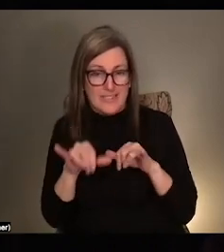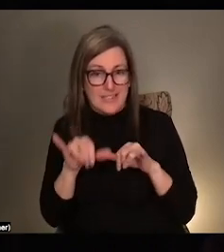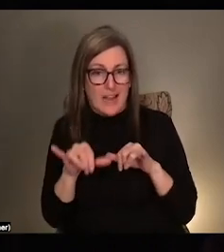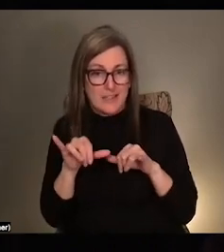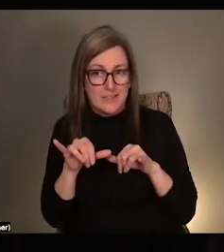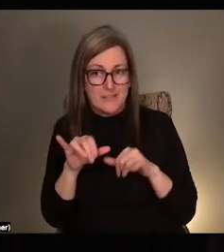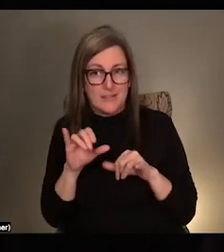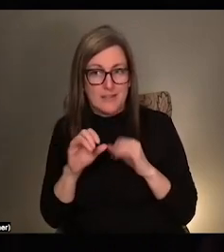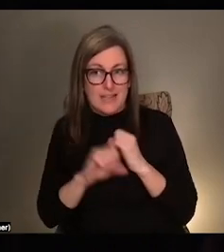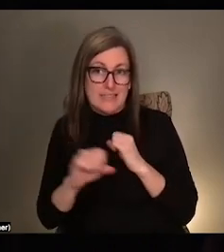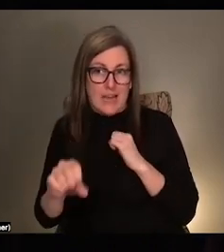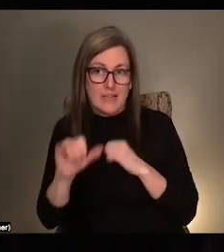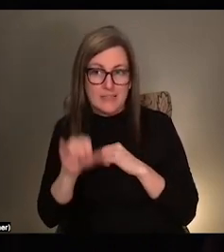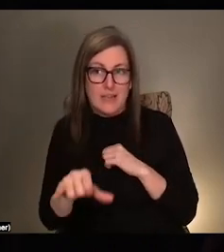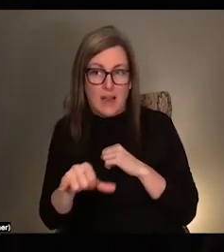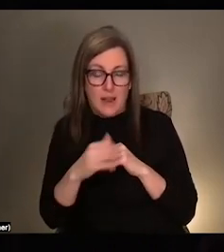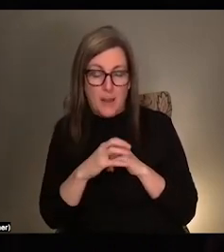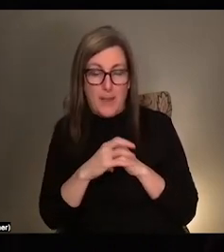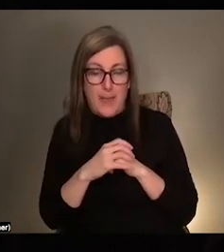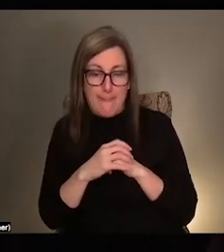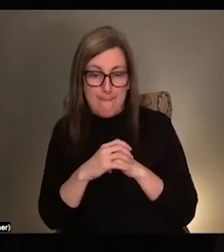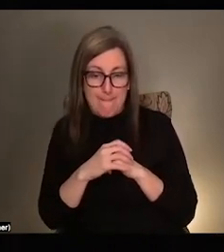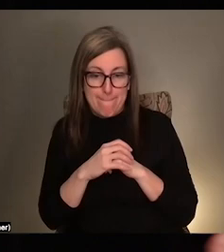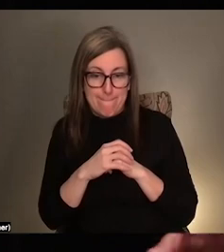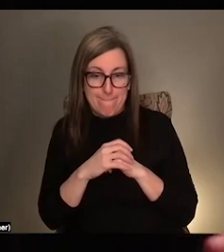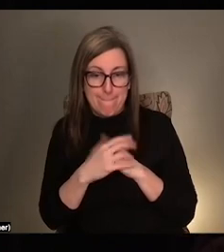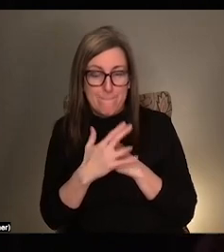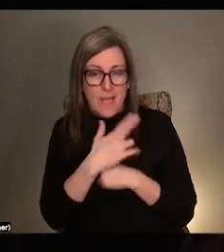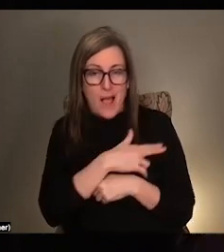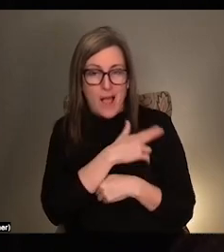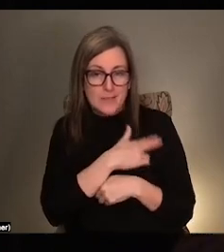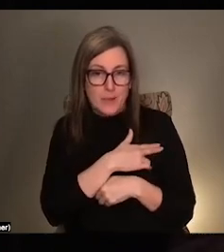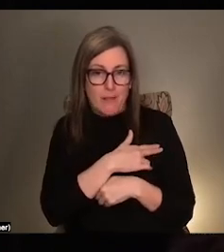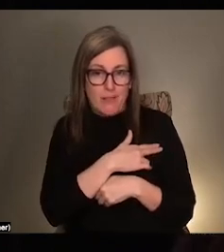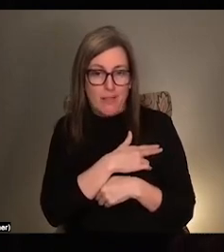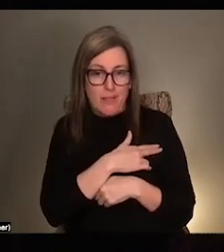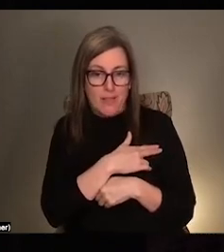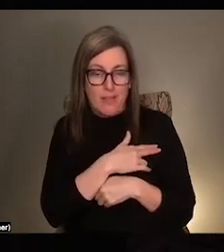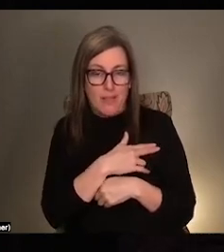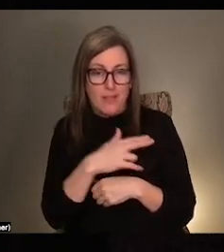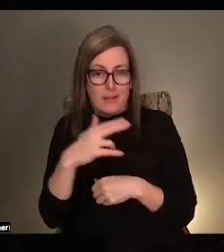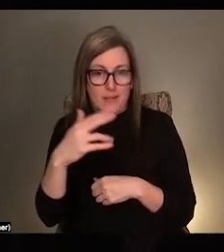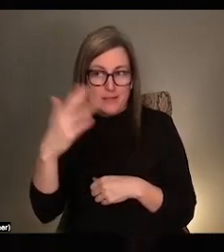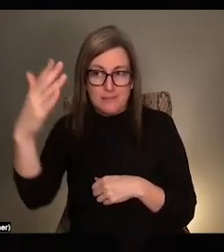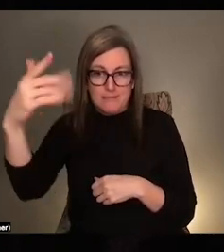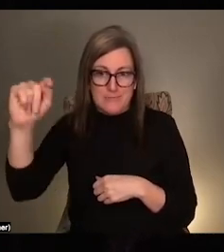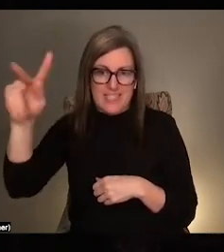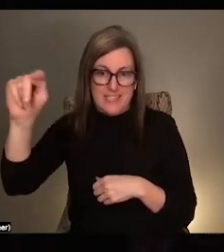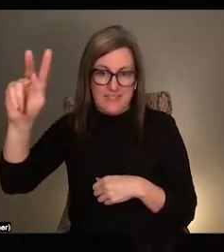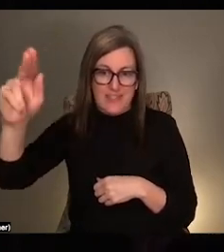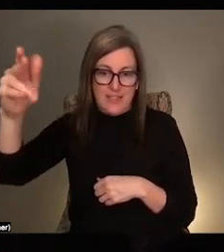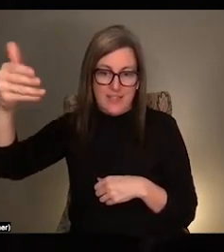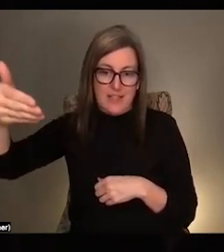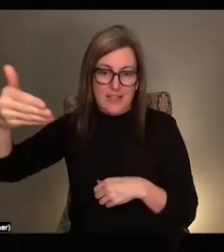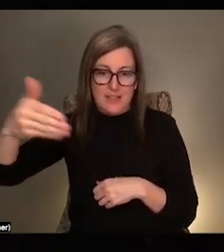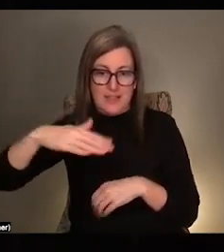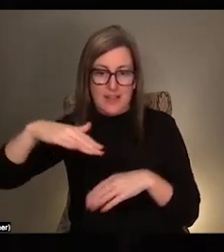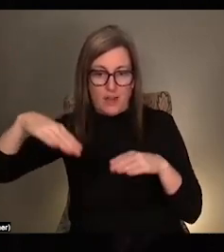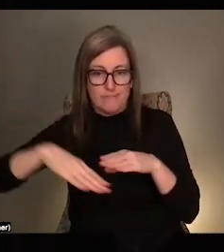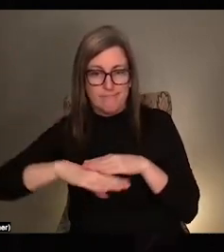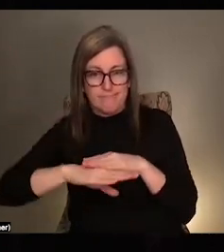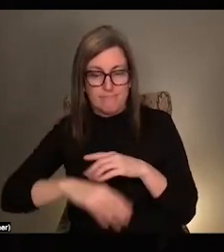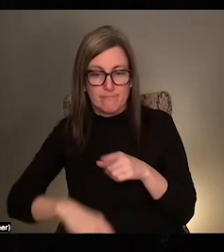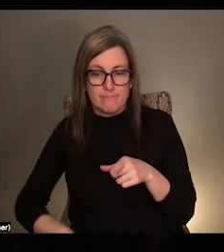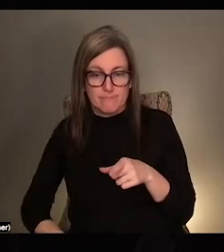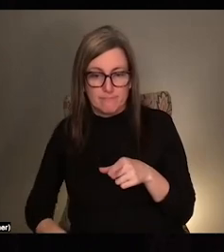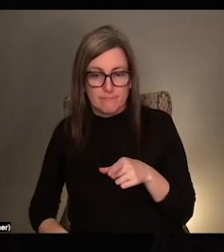a hospital television monitor on like this articulating like arm mount that comes